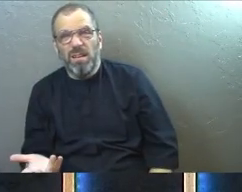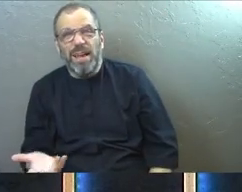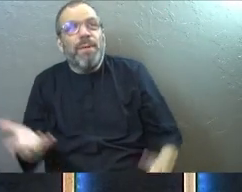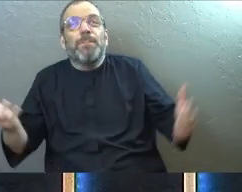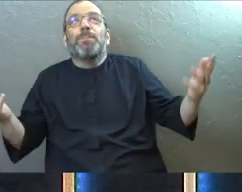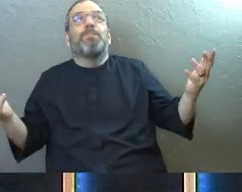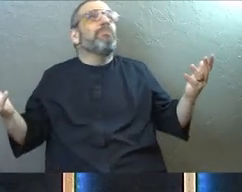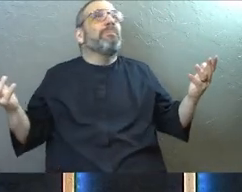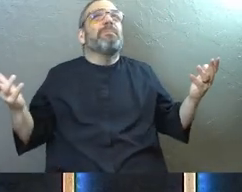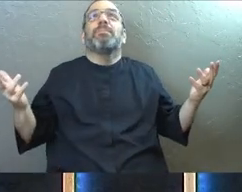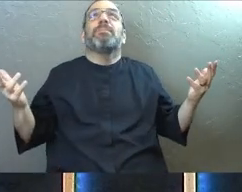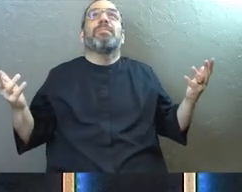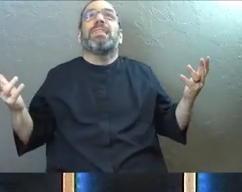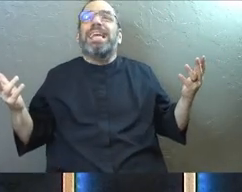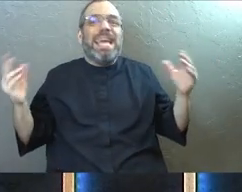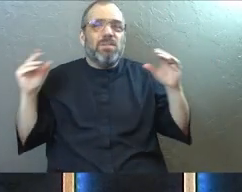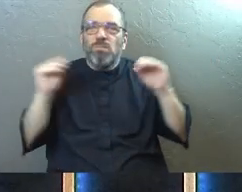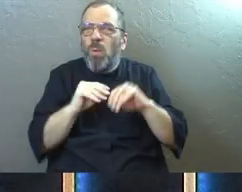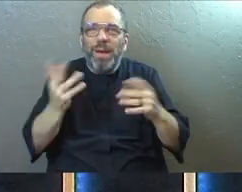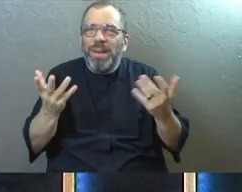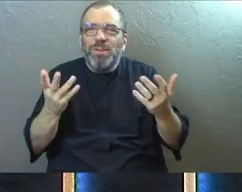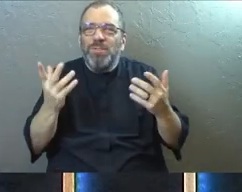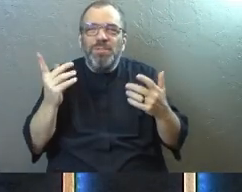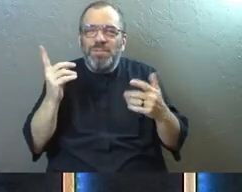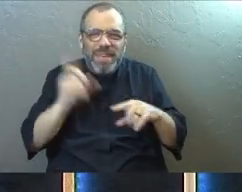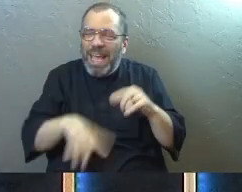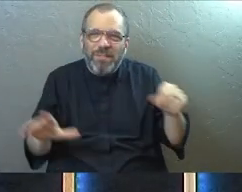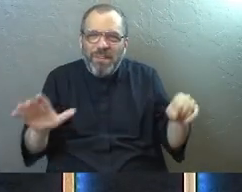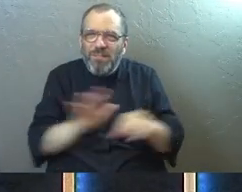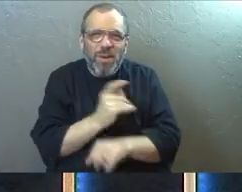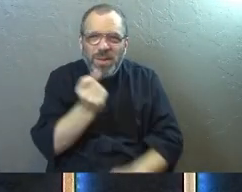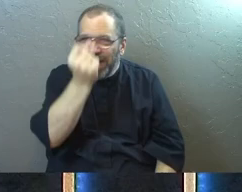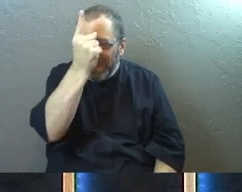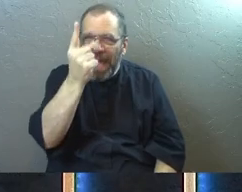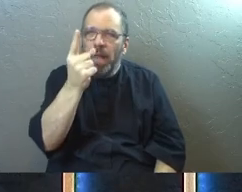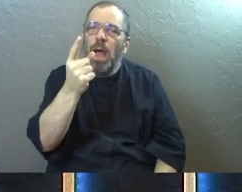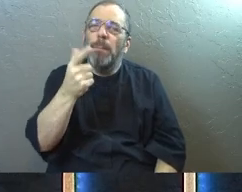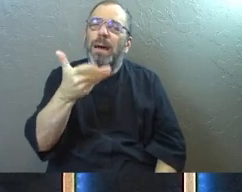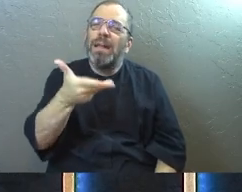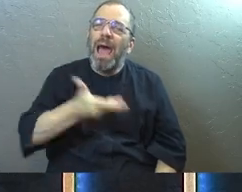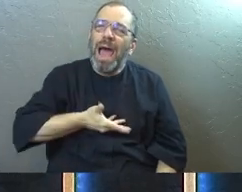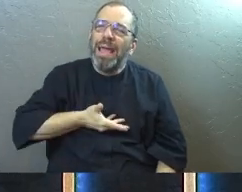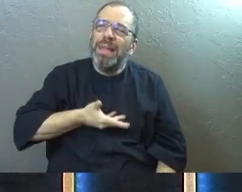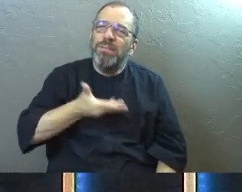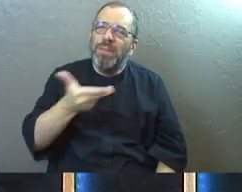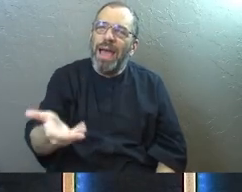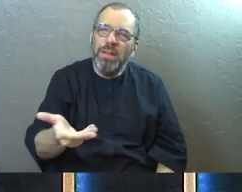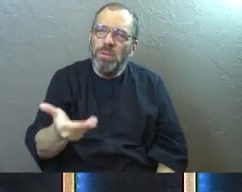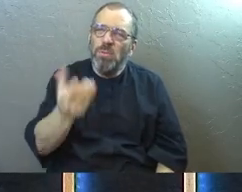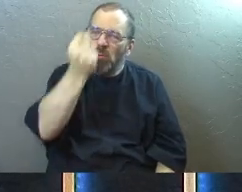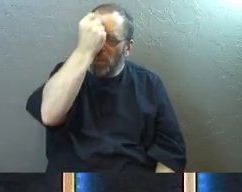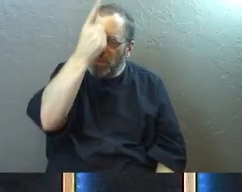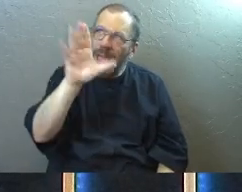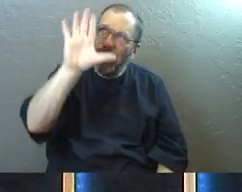so much that we can't even fully understand it, but we're invited to understand.